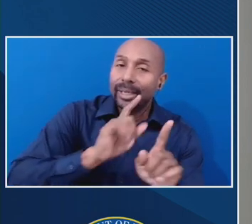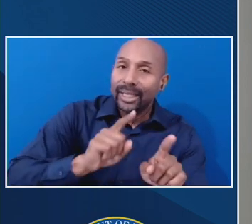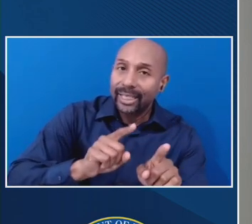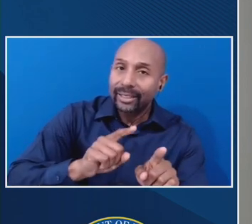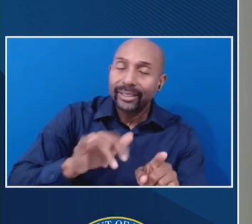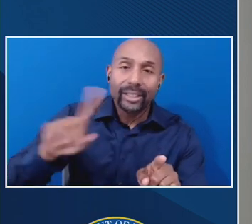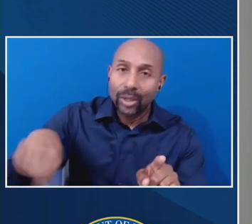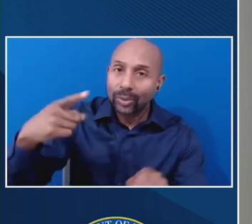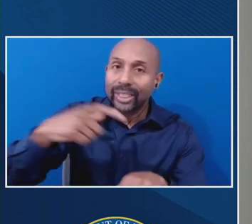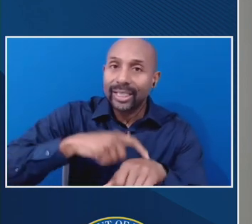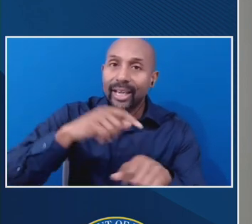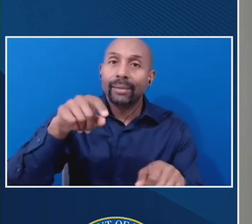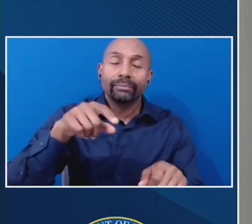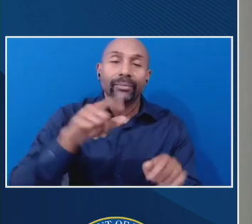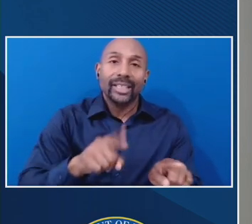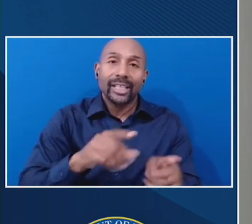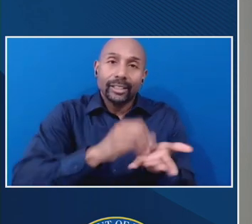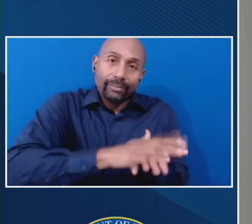would record attendance.